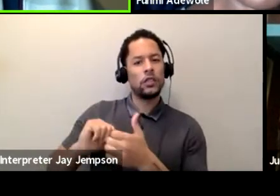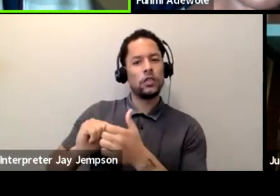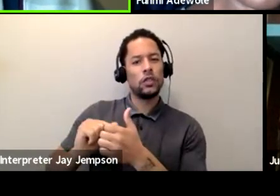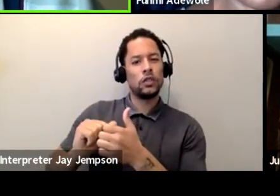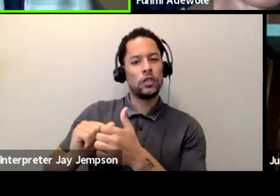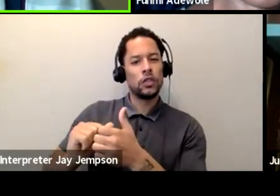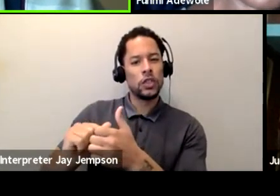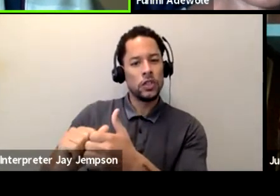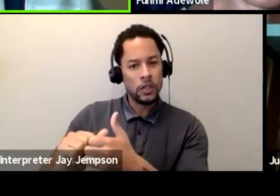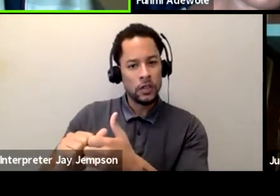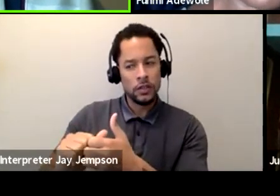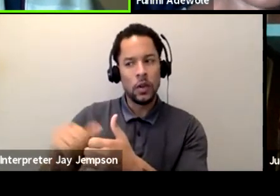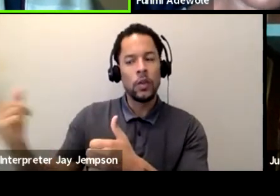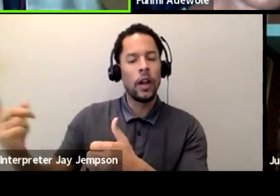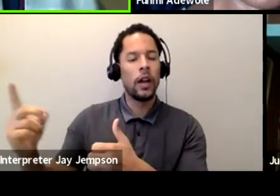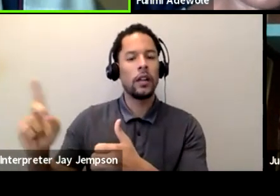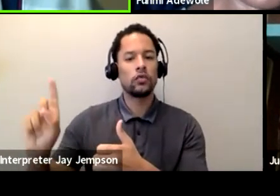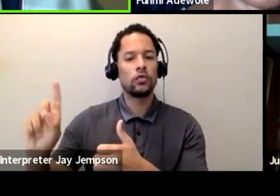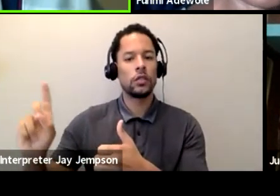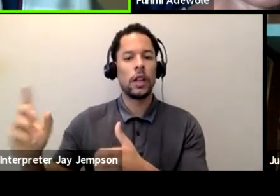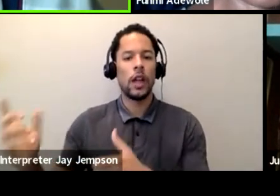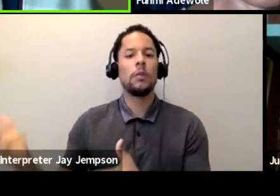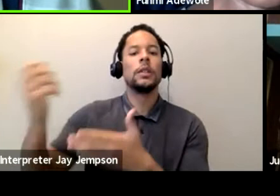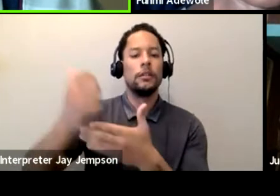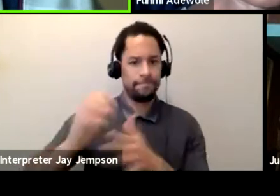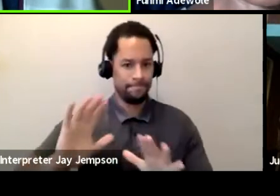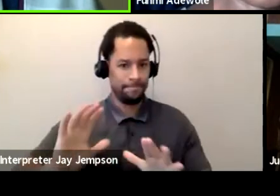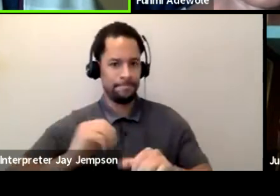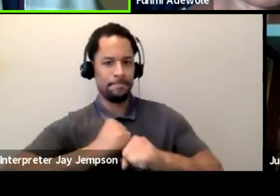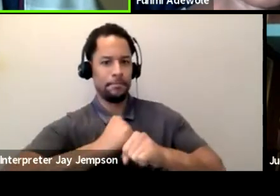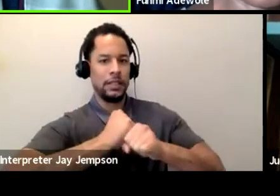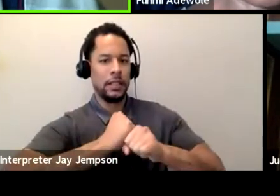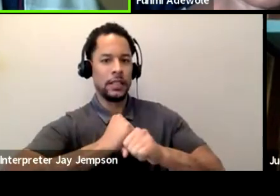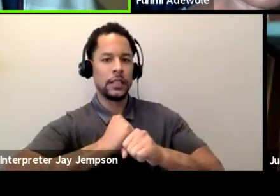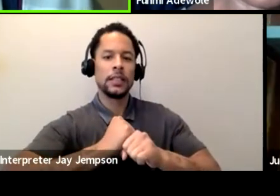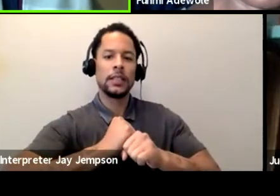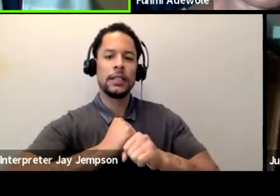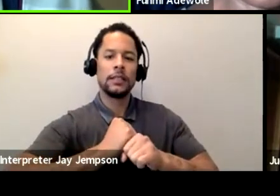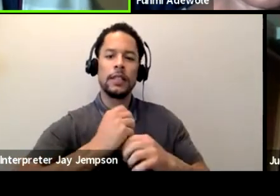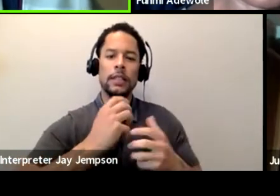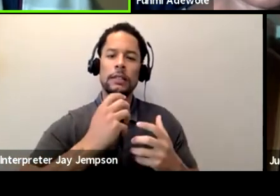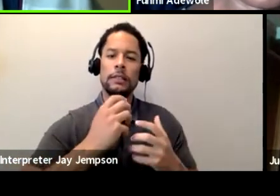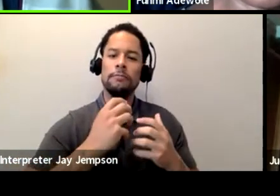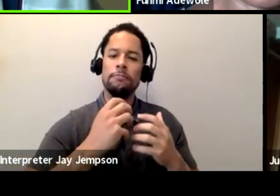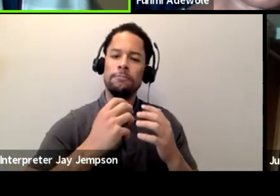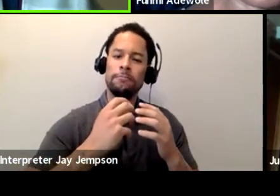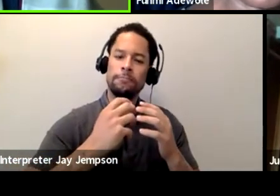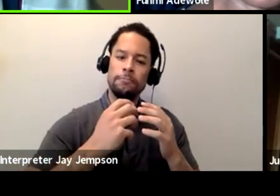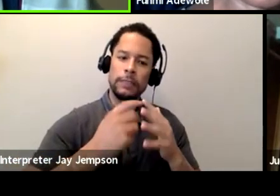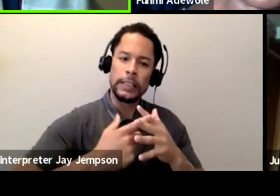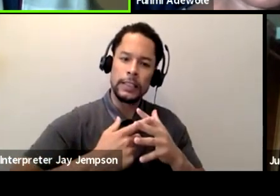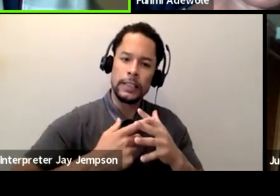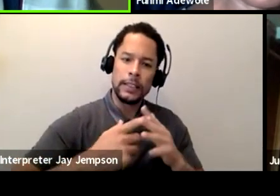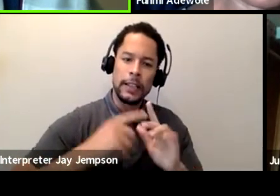I would call a dramaturg, a protector, that's how I've experienced them lately.